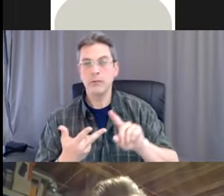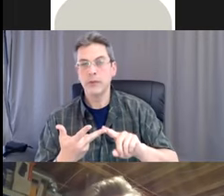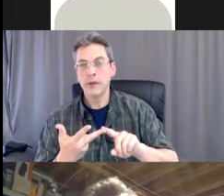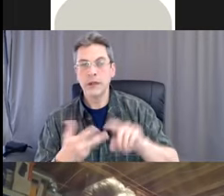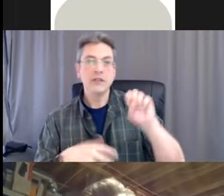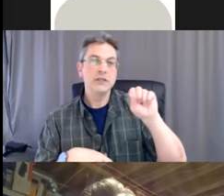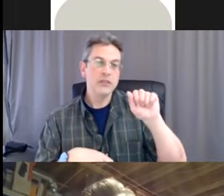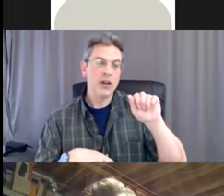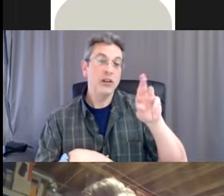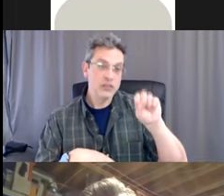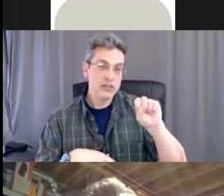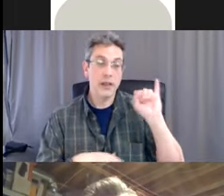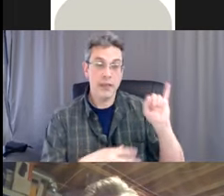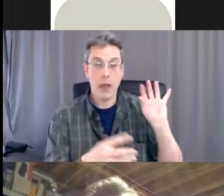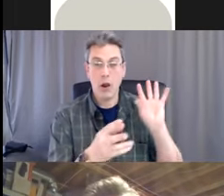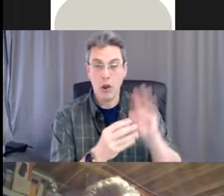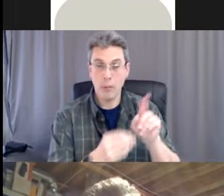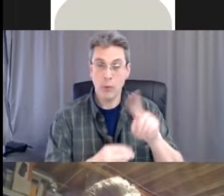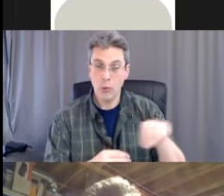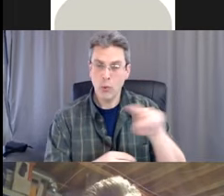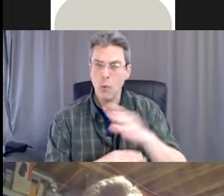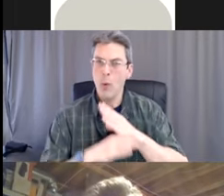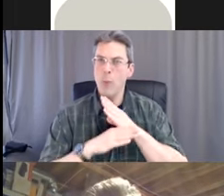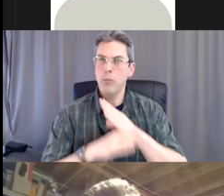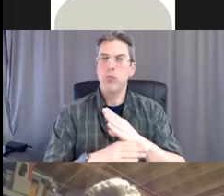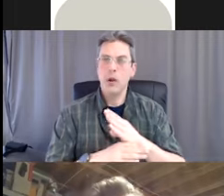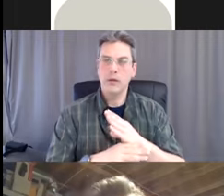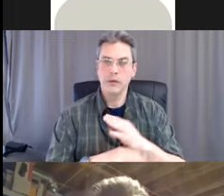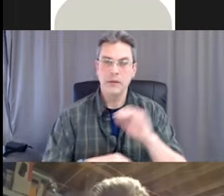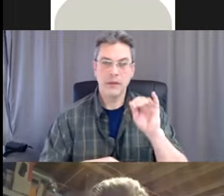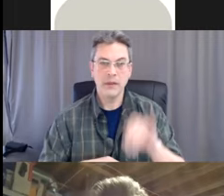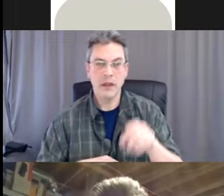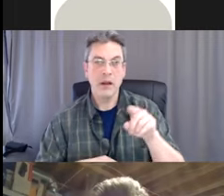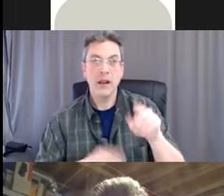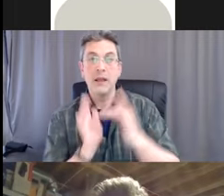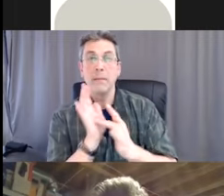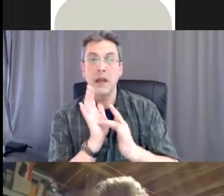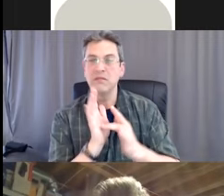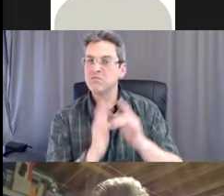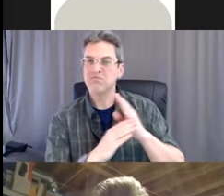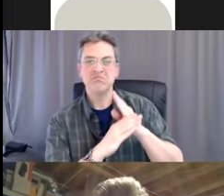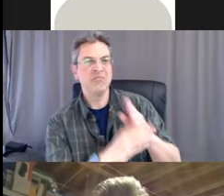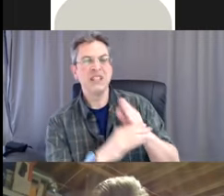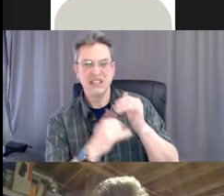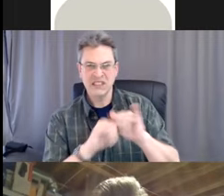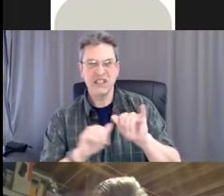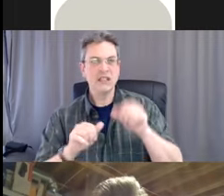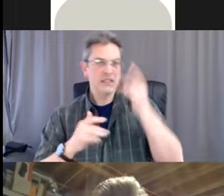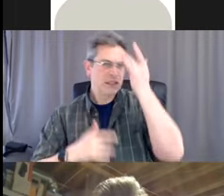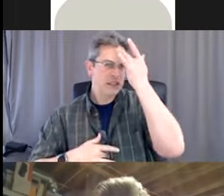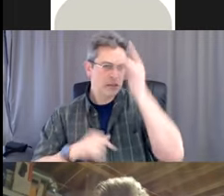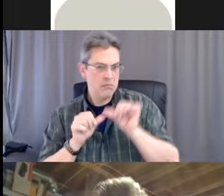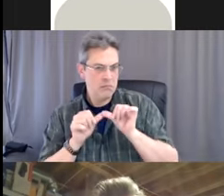resistant organisms that we now have in our community. And there's a website there in red if you want to get more information about that.